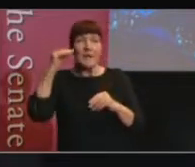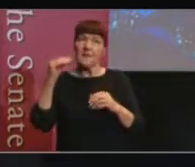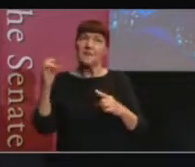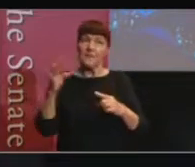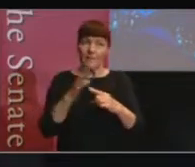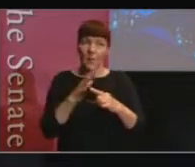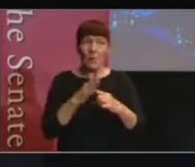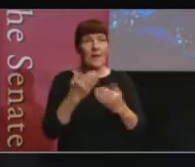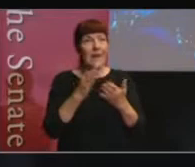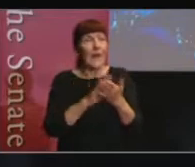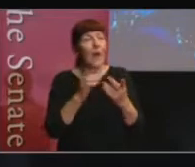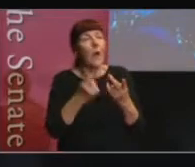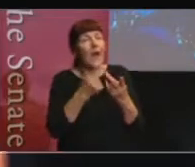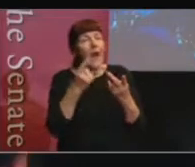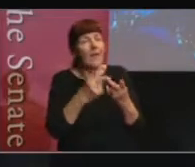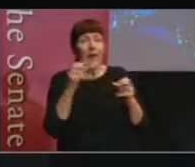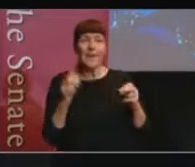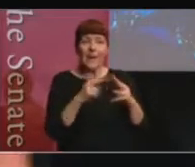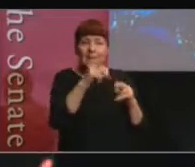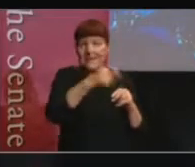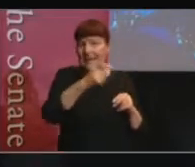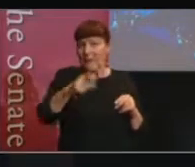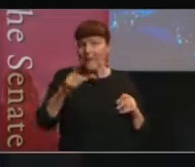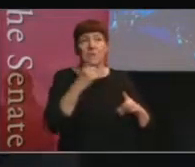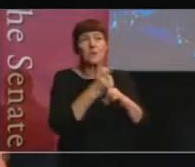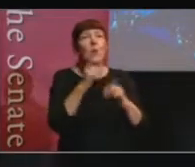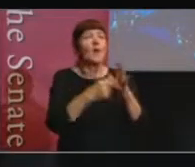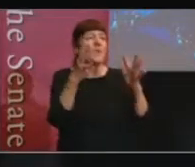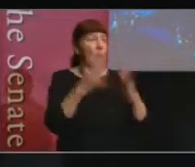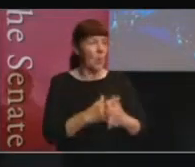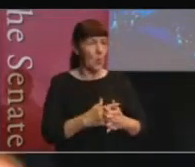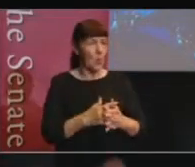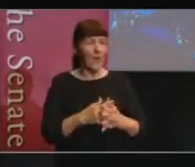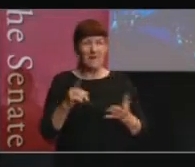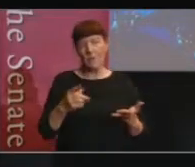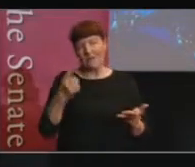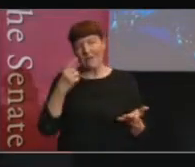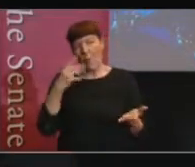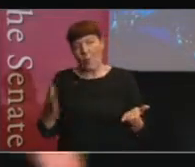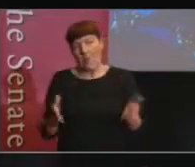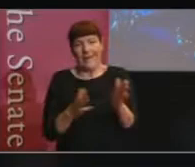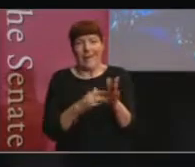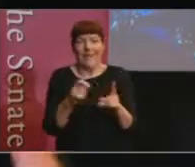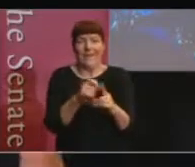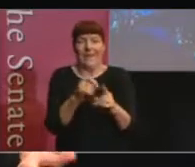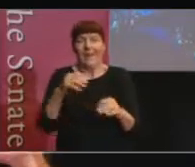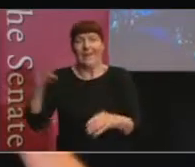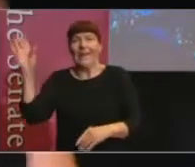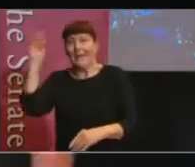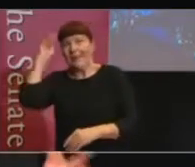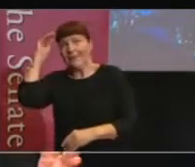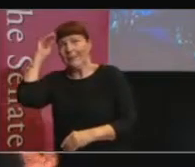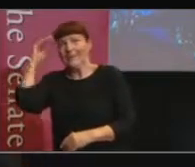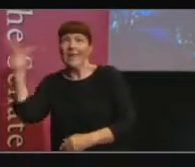parliamentarians talk about the law. And you might say, well, of course, these MPs are on the committee. They've heard it. They want to